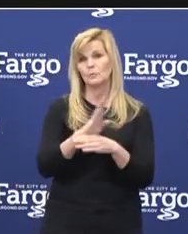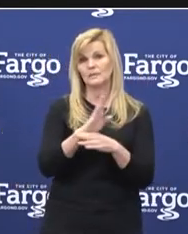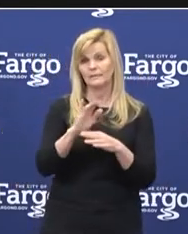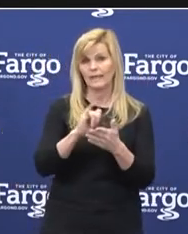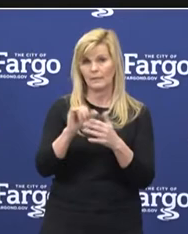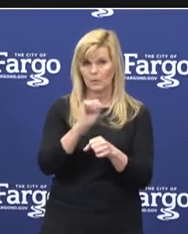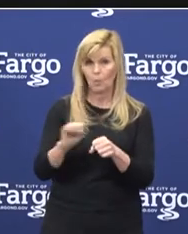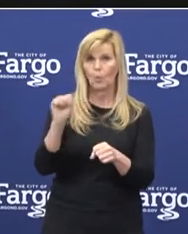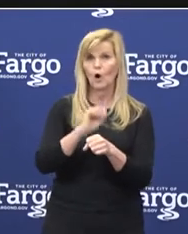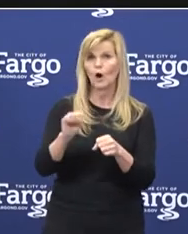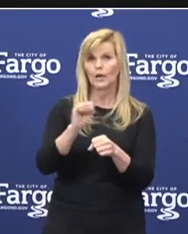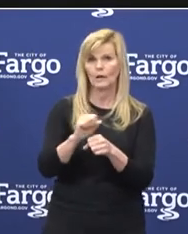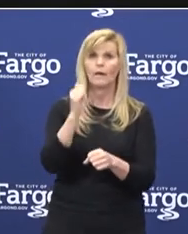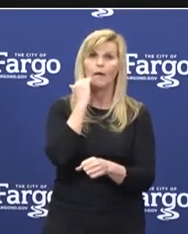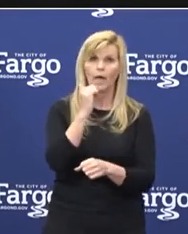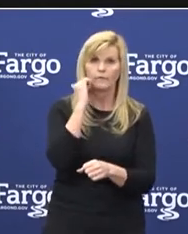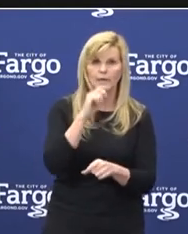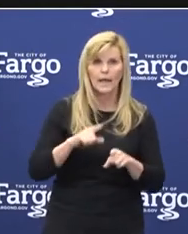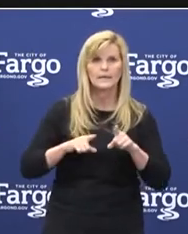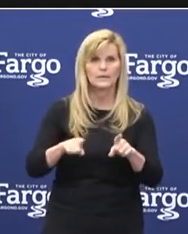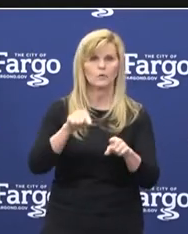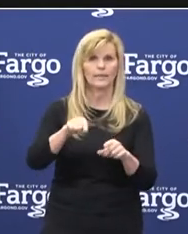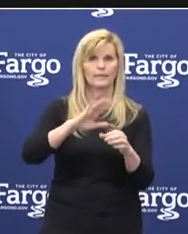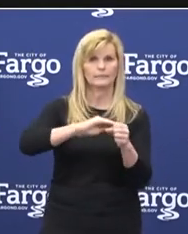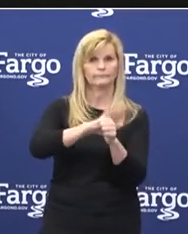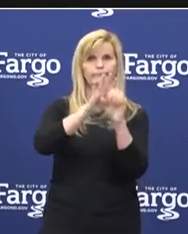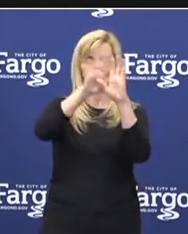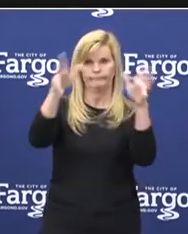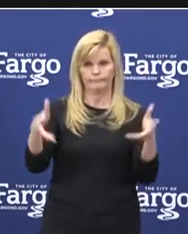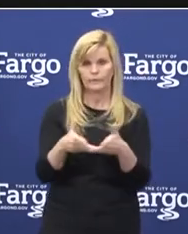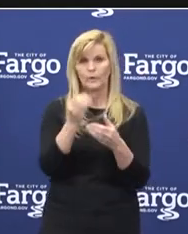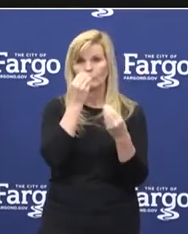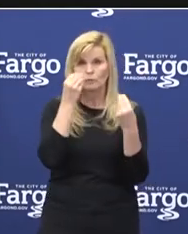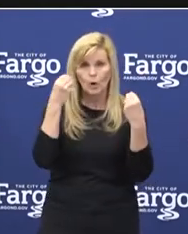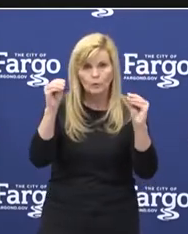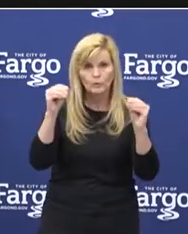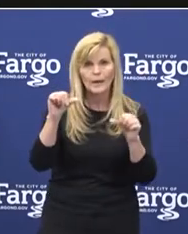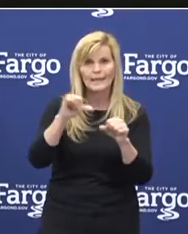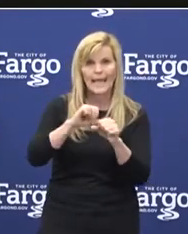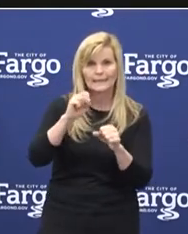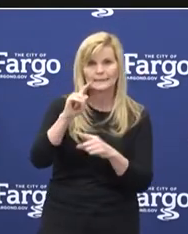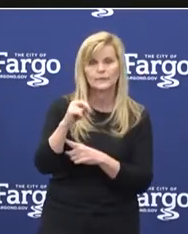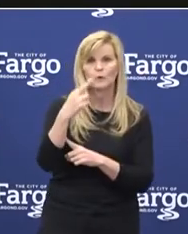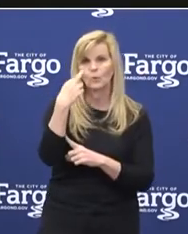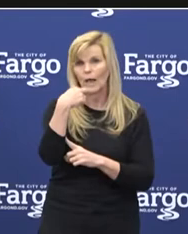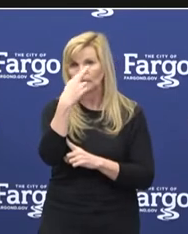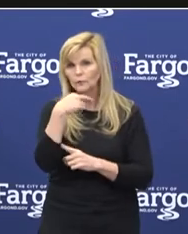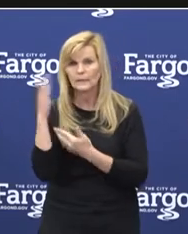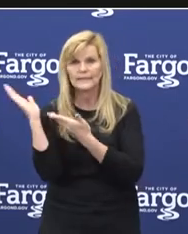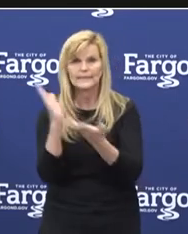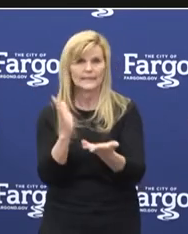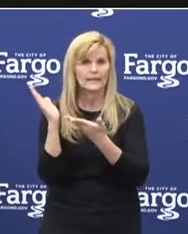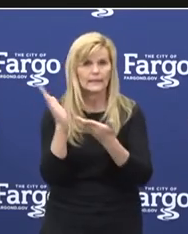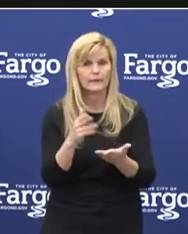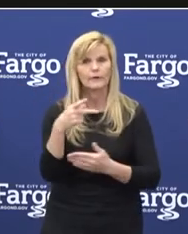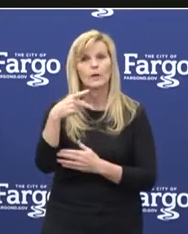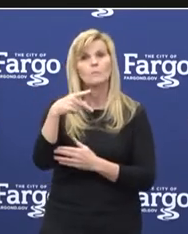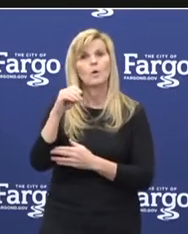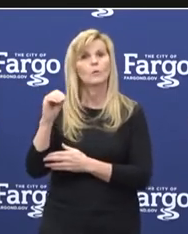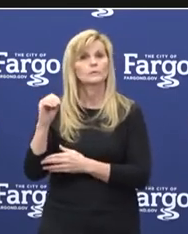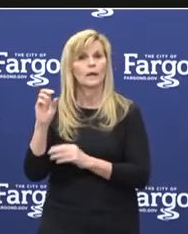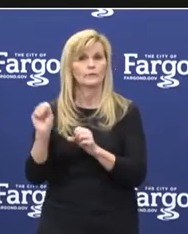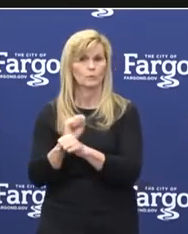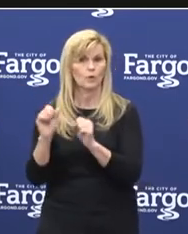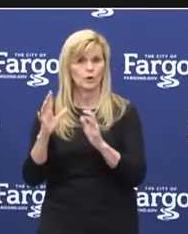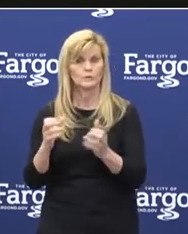working diligently every day during the pandemic. Grocery stores, gas stations, restaurants, delivery services, postal workers, and so many